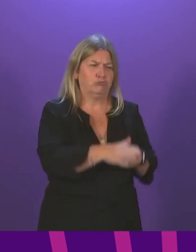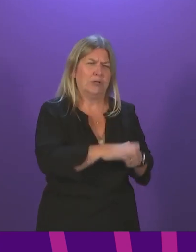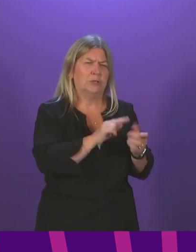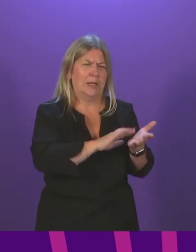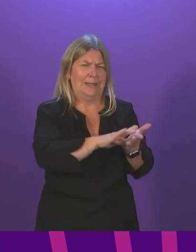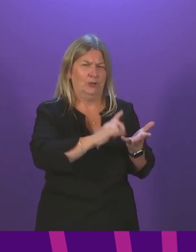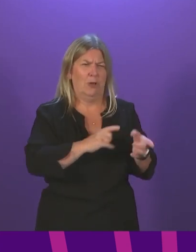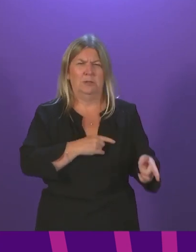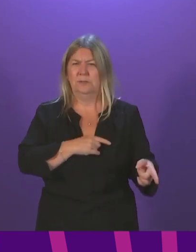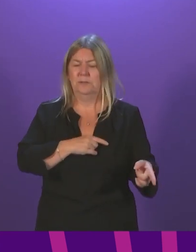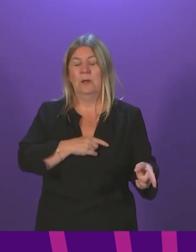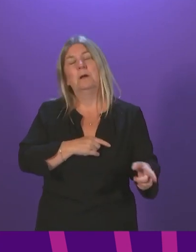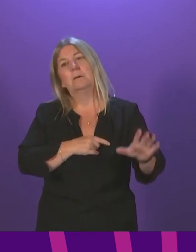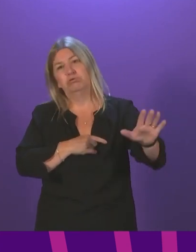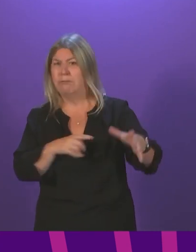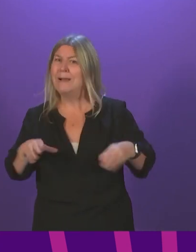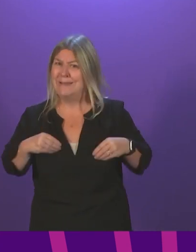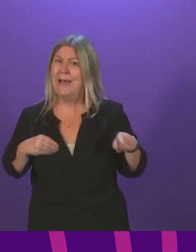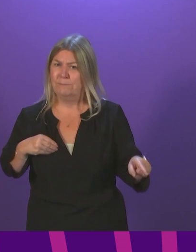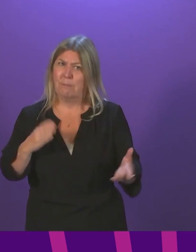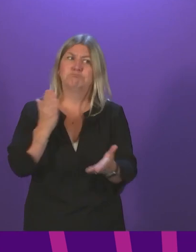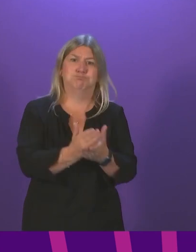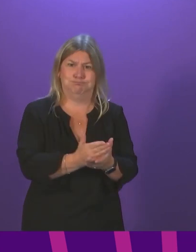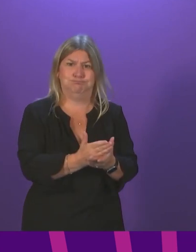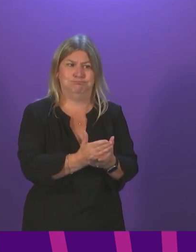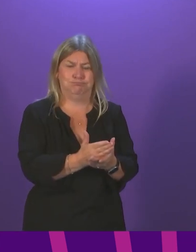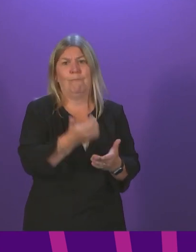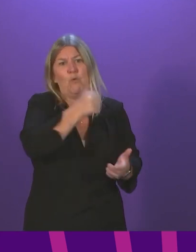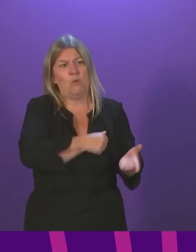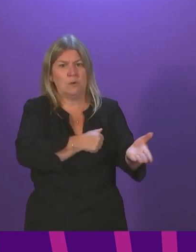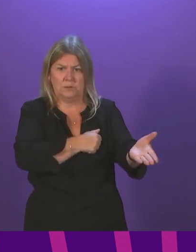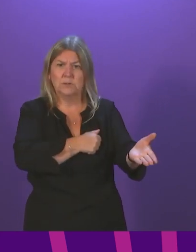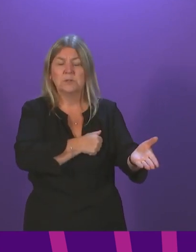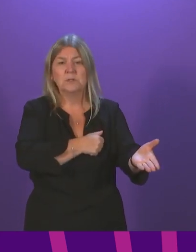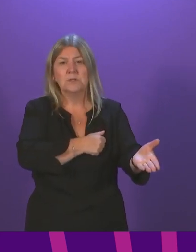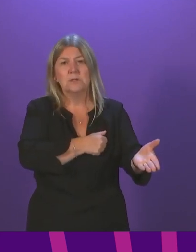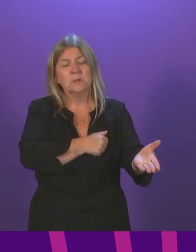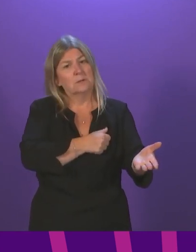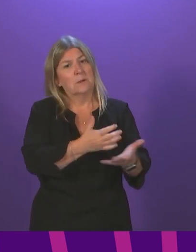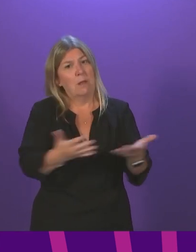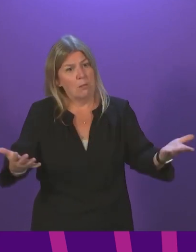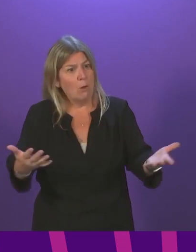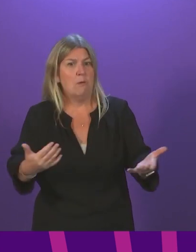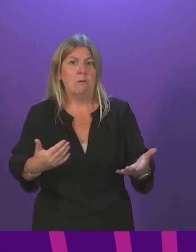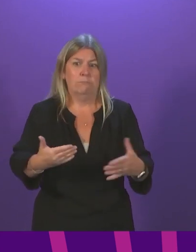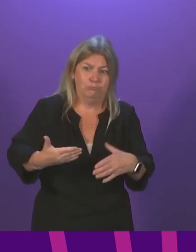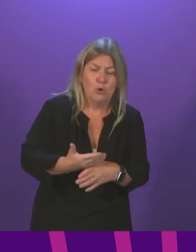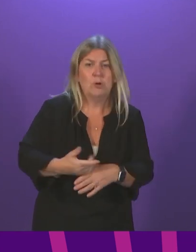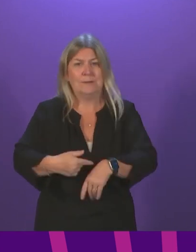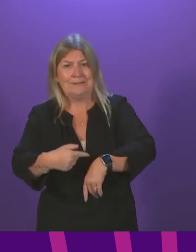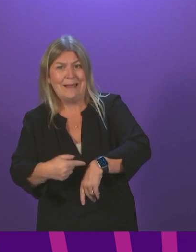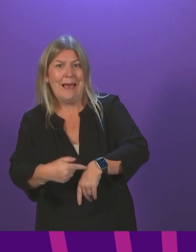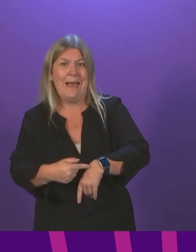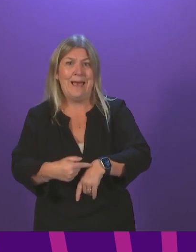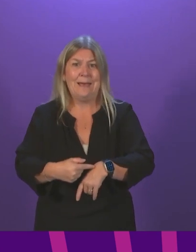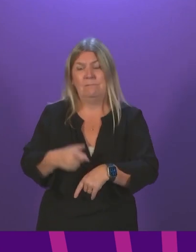National Health Service. Not only do I accept that there is pressure on the National Health Service, I spend a significant, considerable amount of time, as indeed the